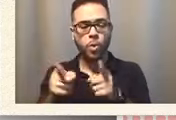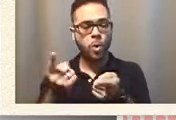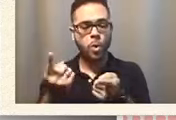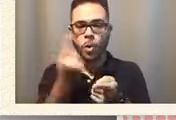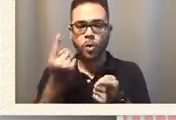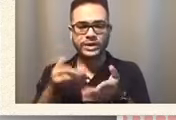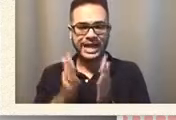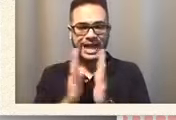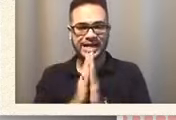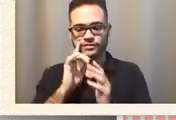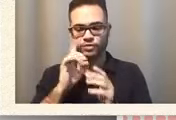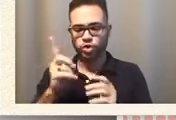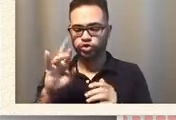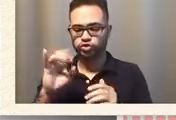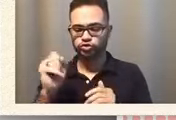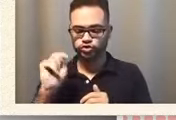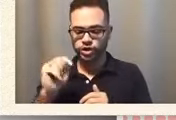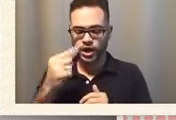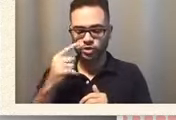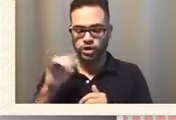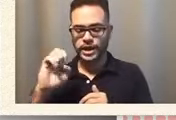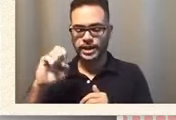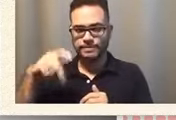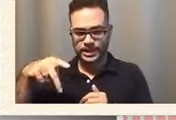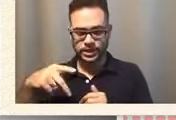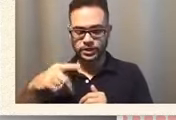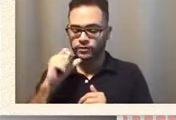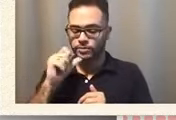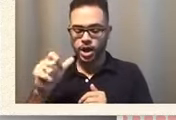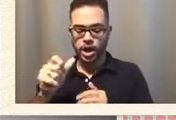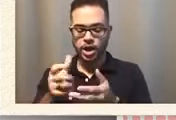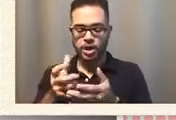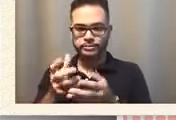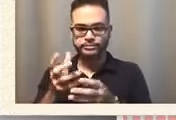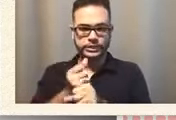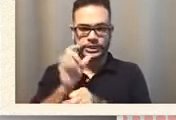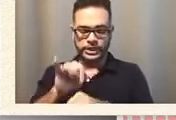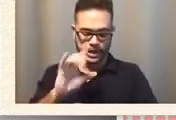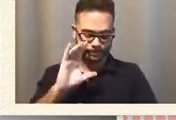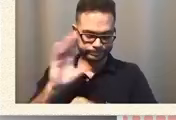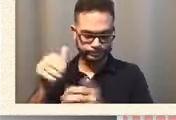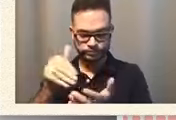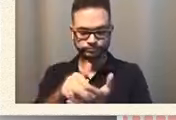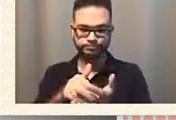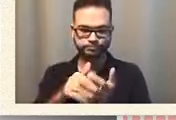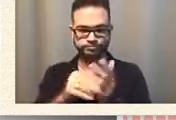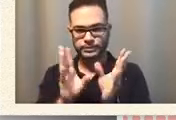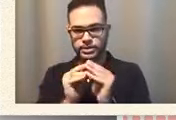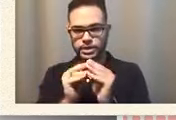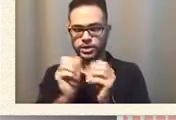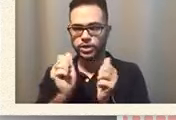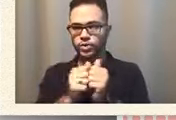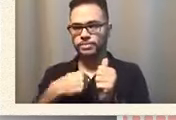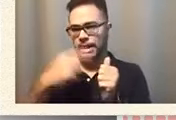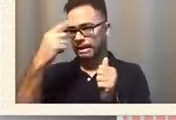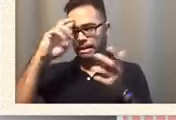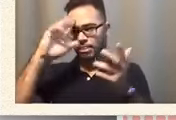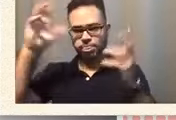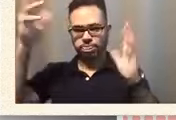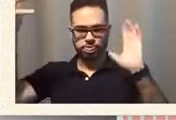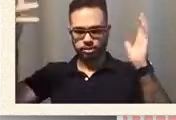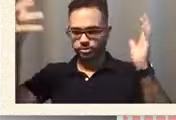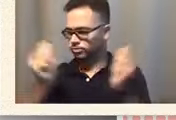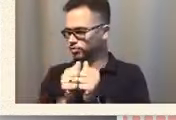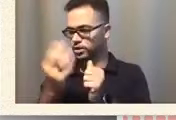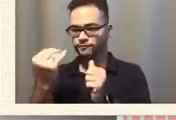iep so that i'm not getting that iep in the middle of a meeting where my head is all over the place with like 14 people looking at me